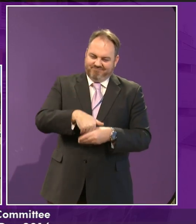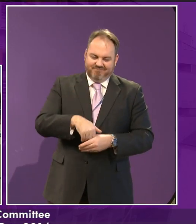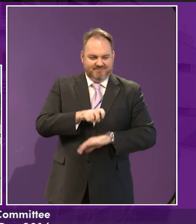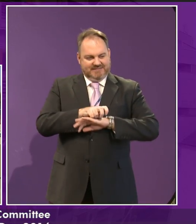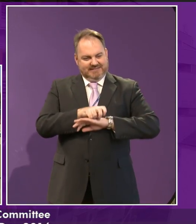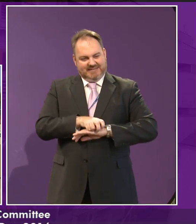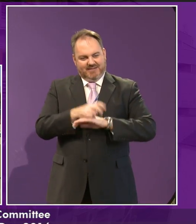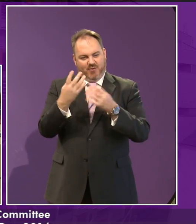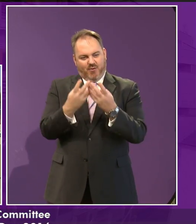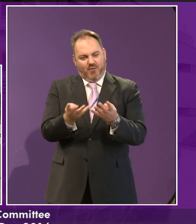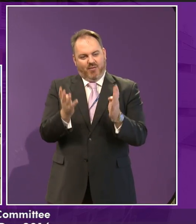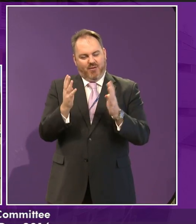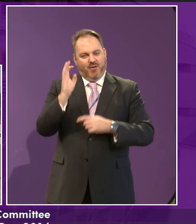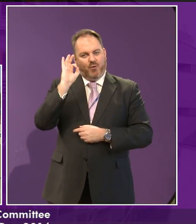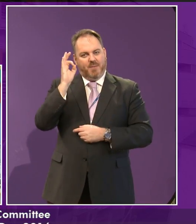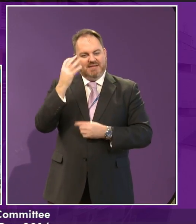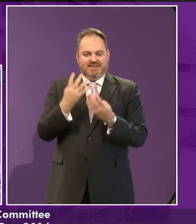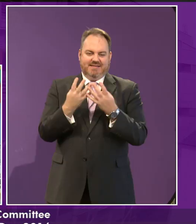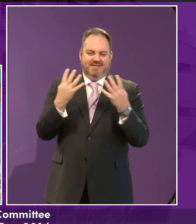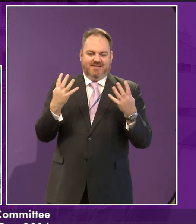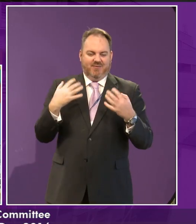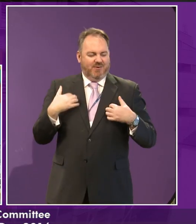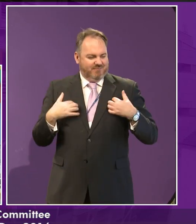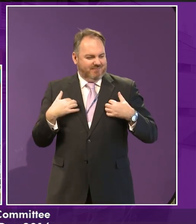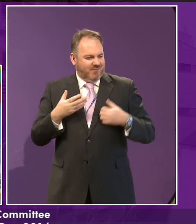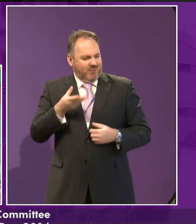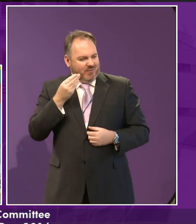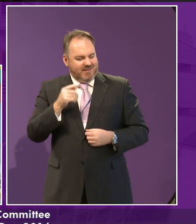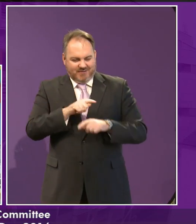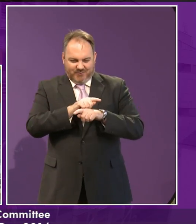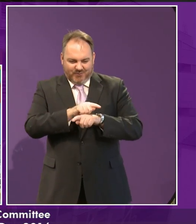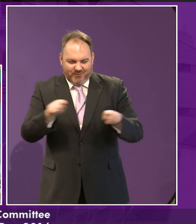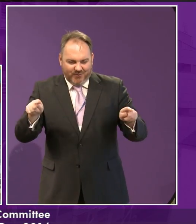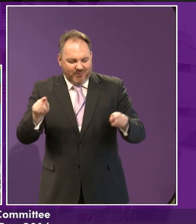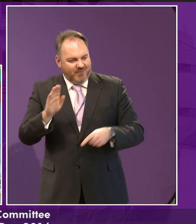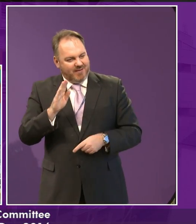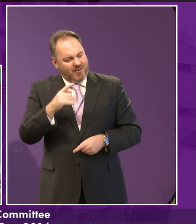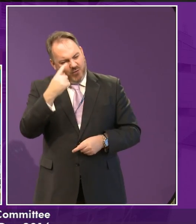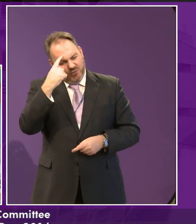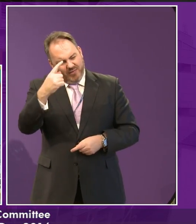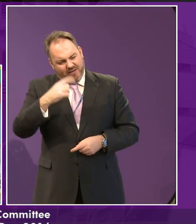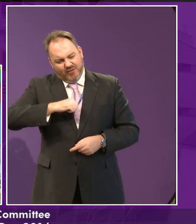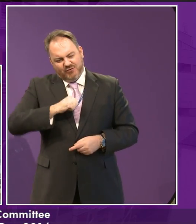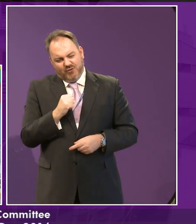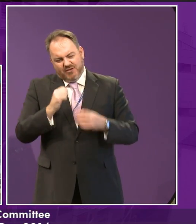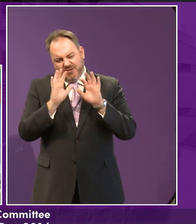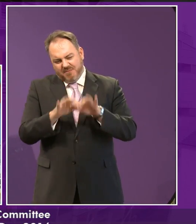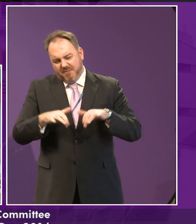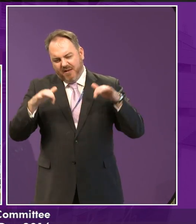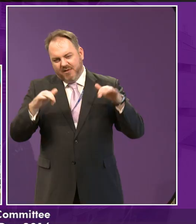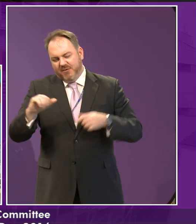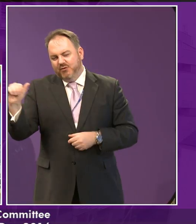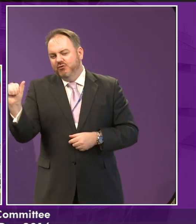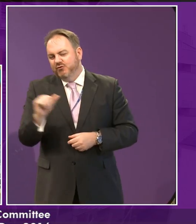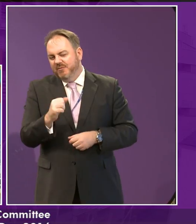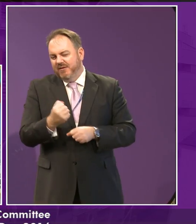committee and give us your views. So we're very keen to hear from you and what you think the Scottish Parliament should be doing to ensure